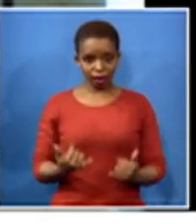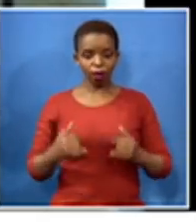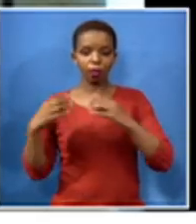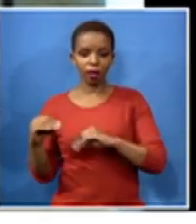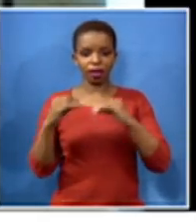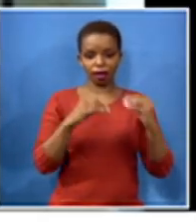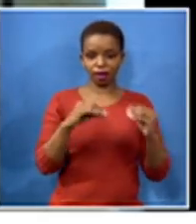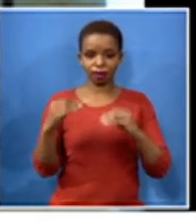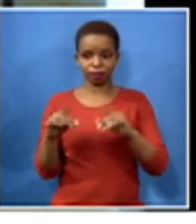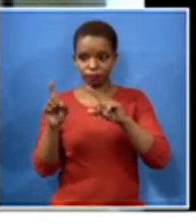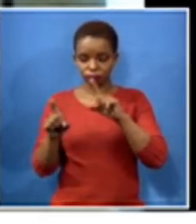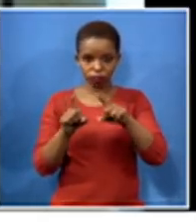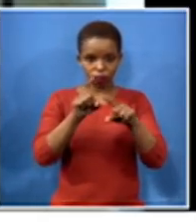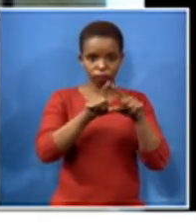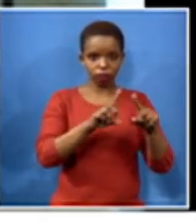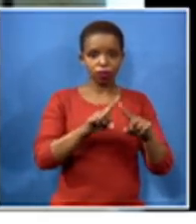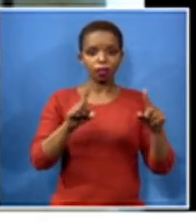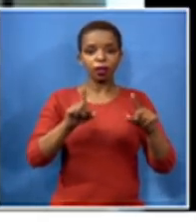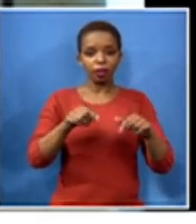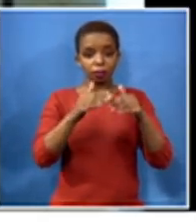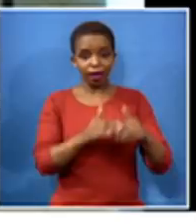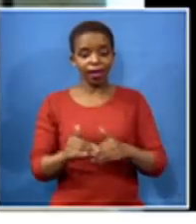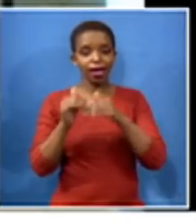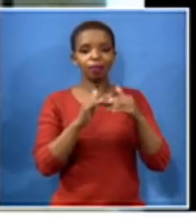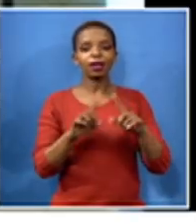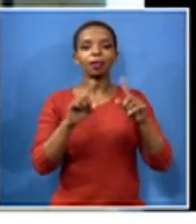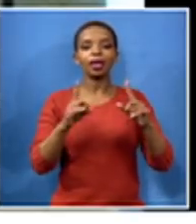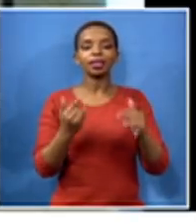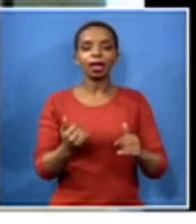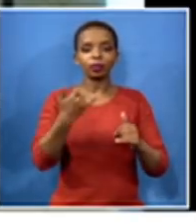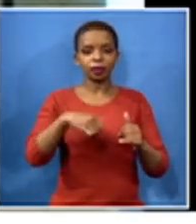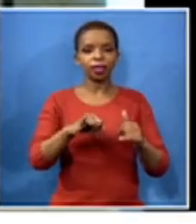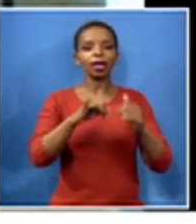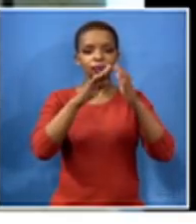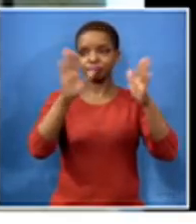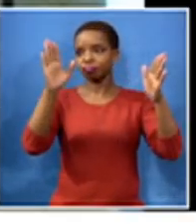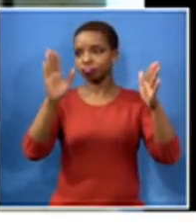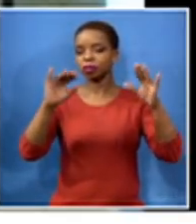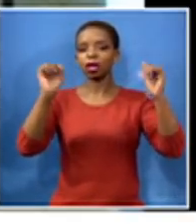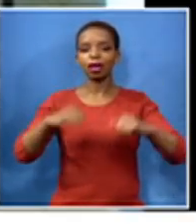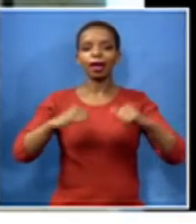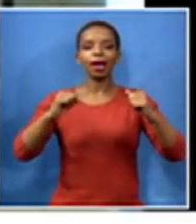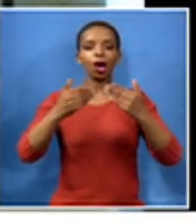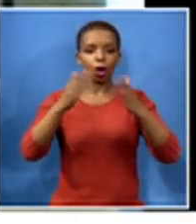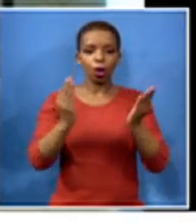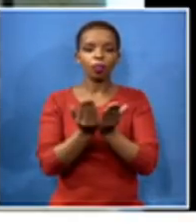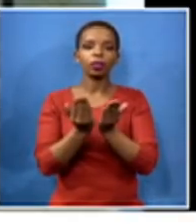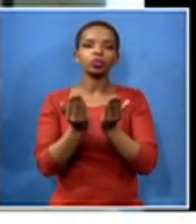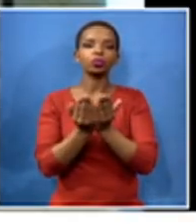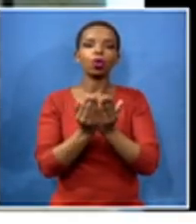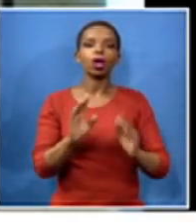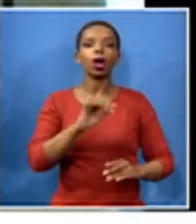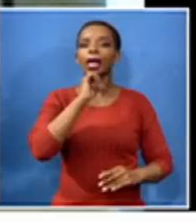it carefully but at this moment we think it was still a good decision to open schools notwithstanding the fact that as for now said